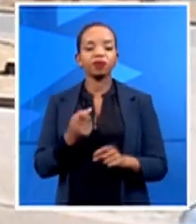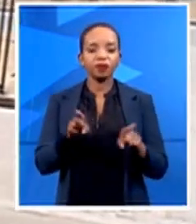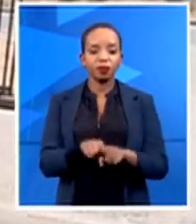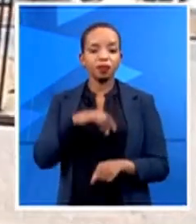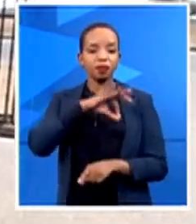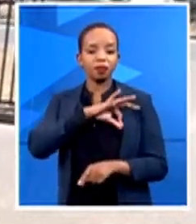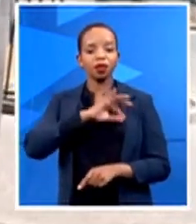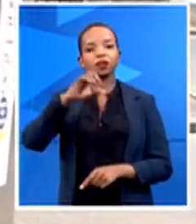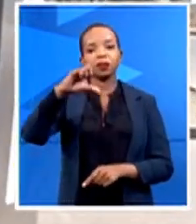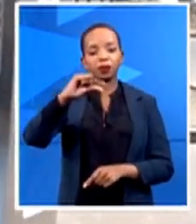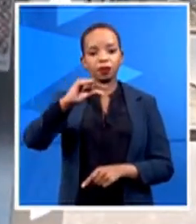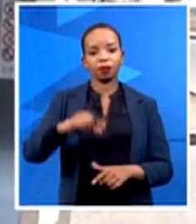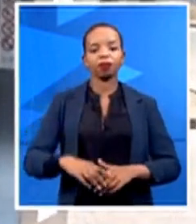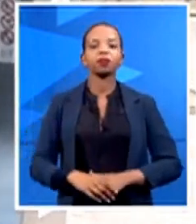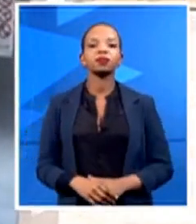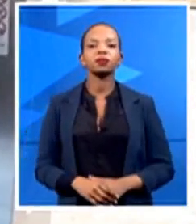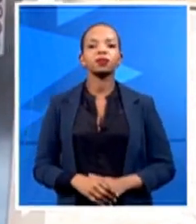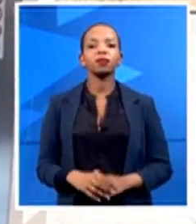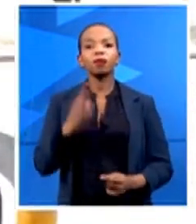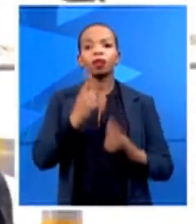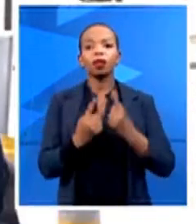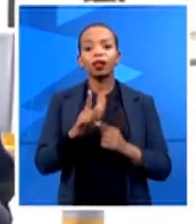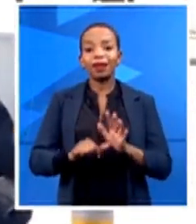service like theirs are feeling the pinch.